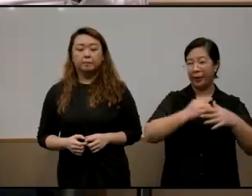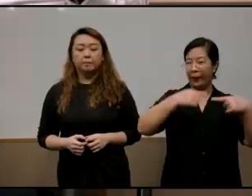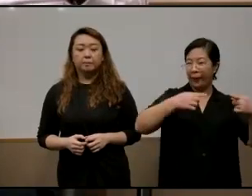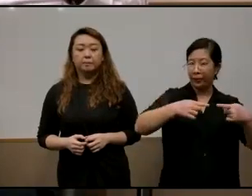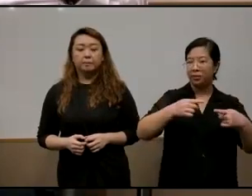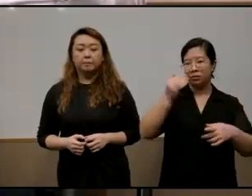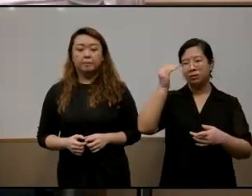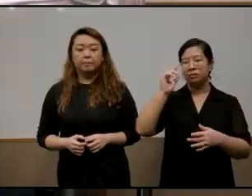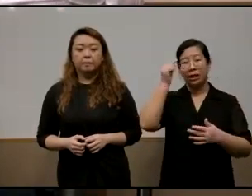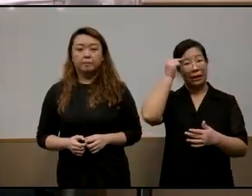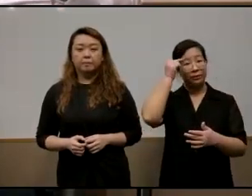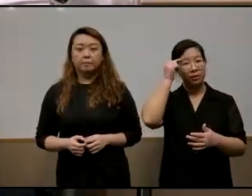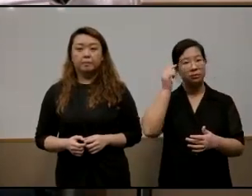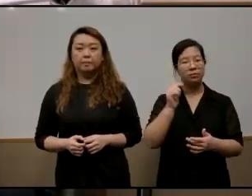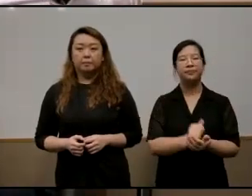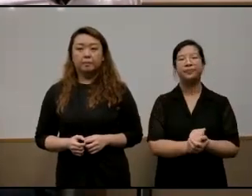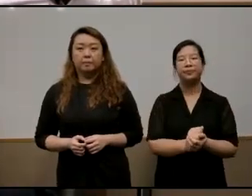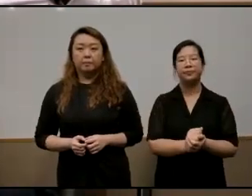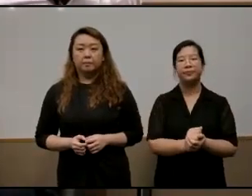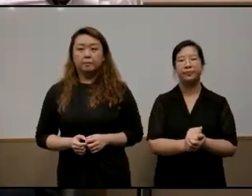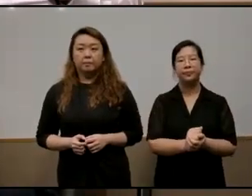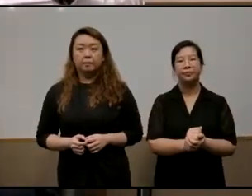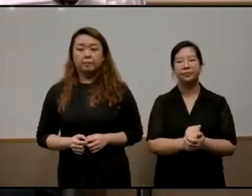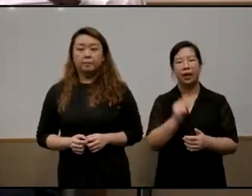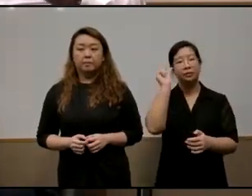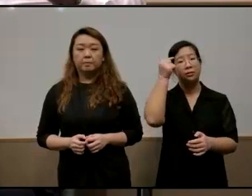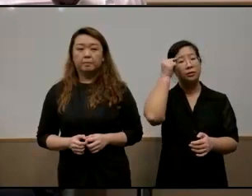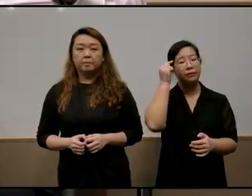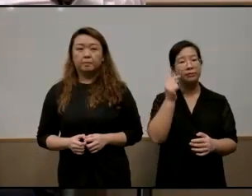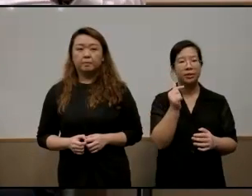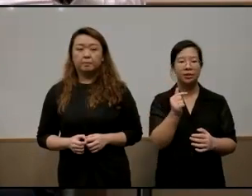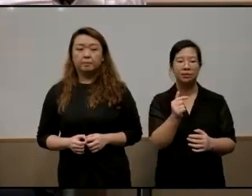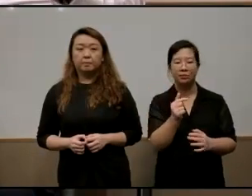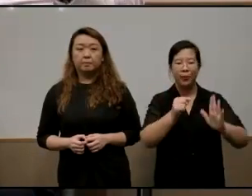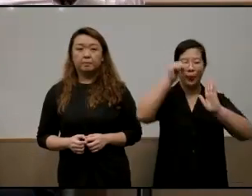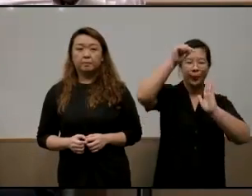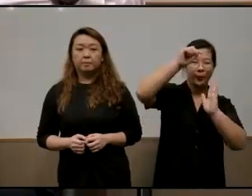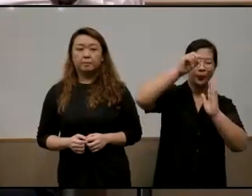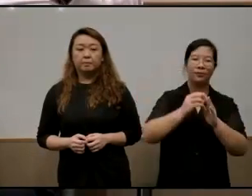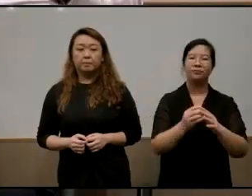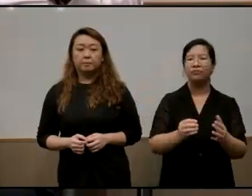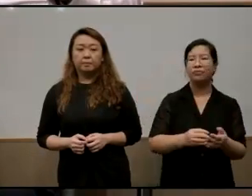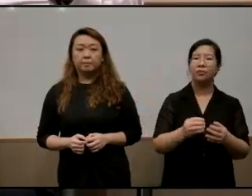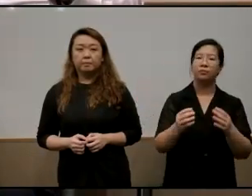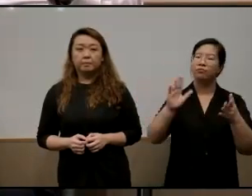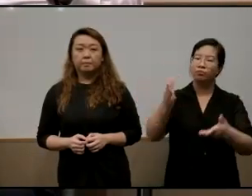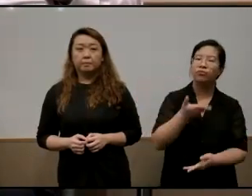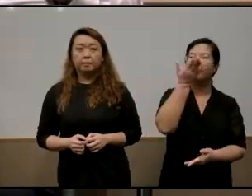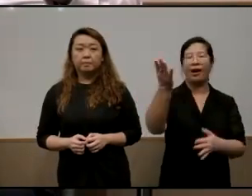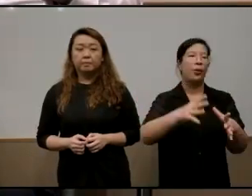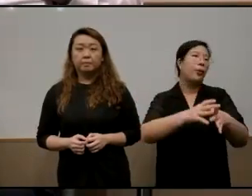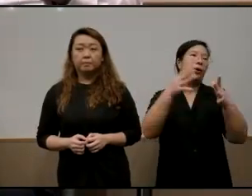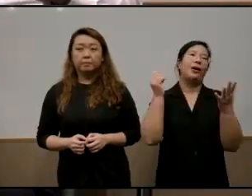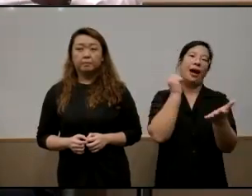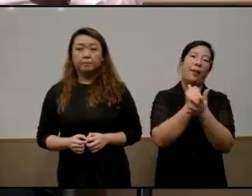the the uh the government has actually extensive uh extended massive help to lower income families